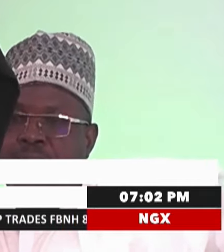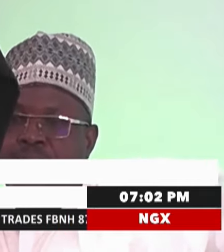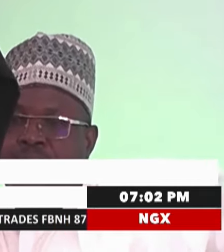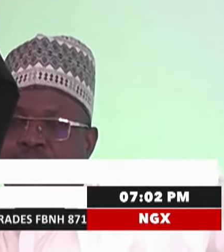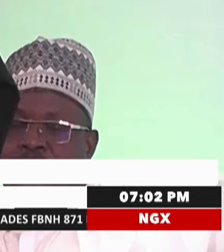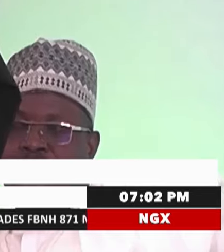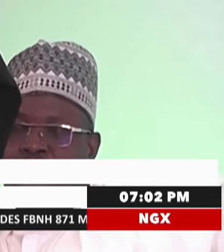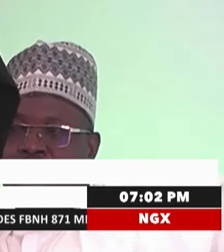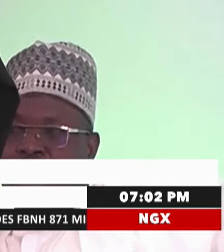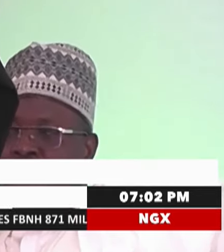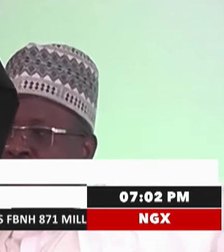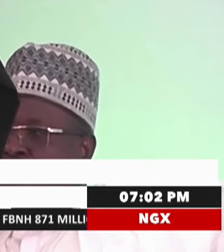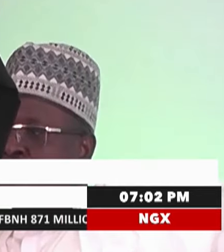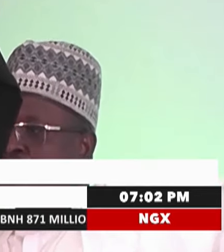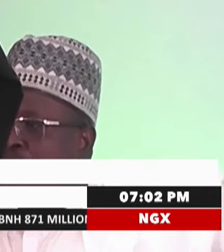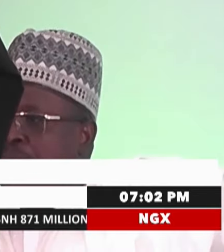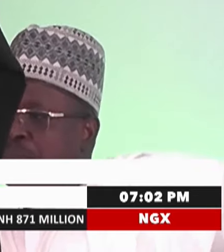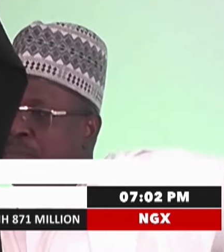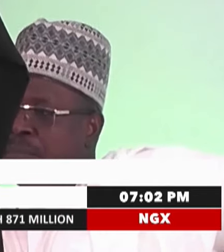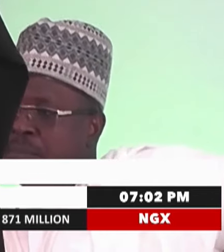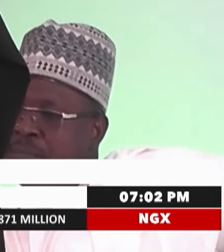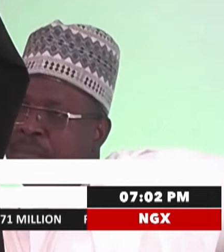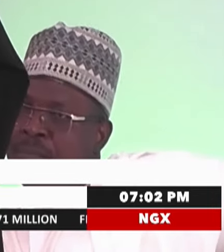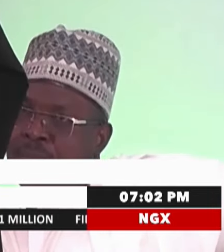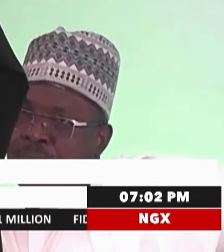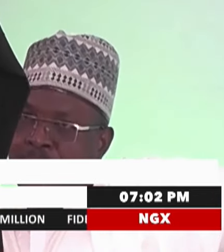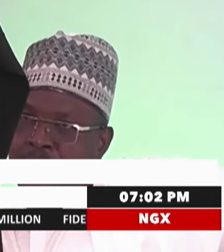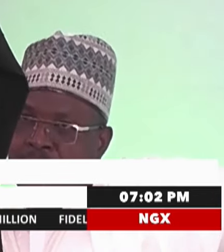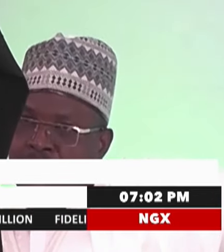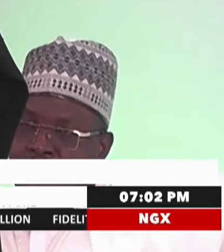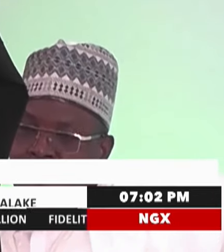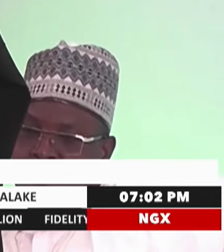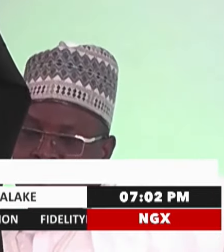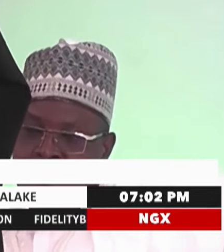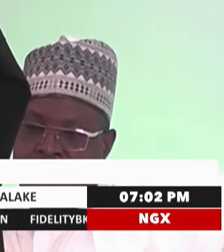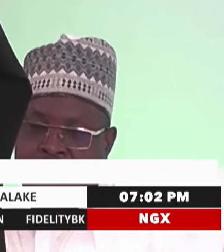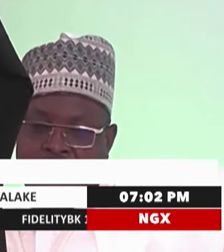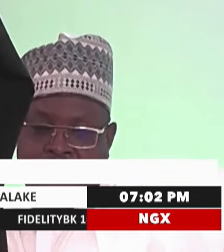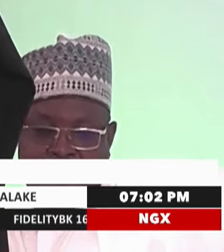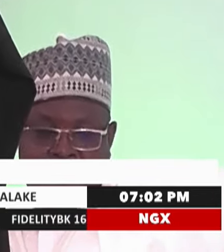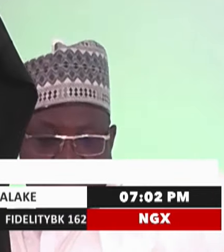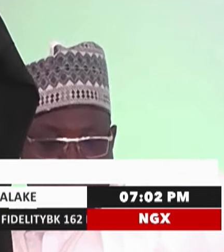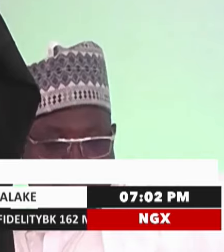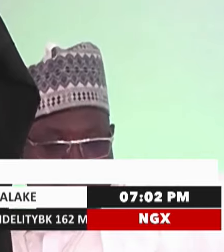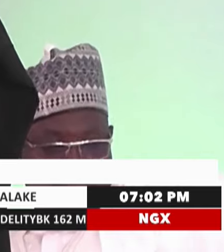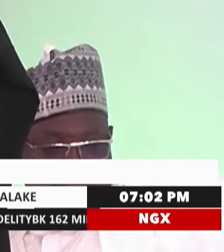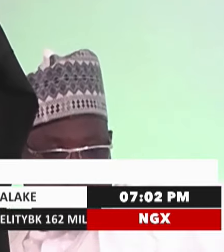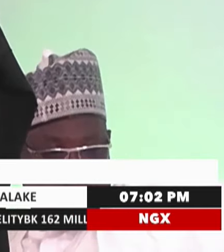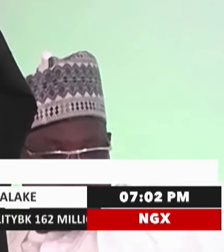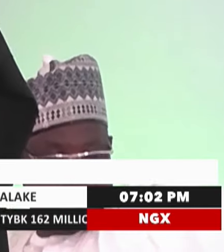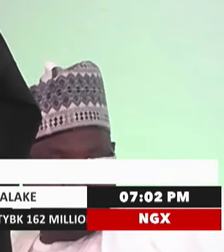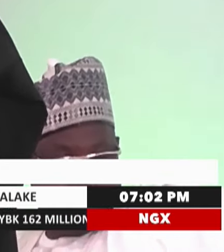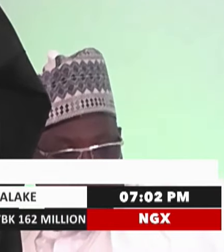cooperation, investing in youth empowerment and education, strengthening local institutions, promoting